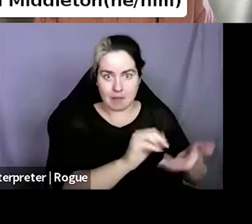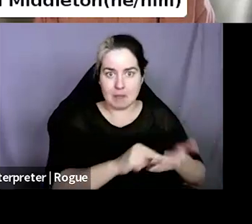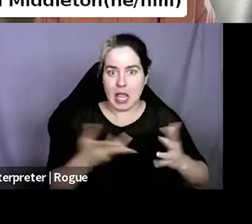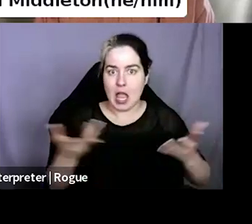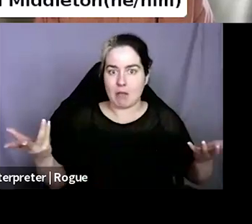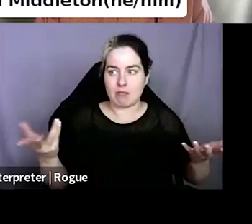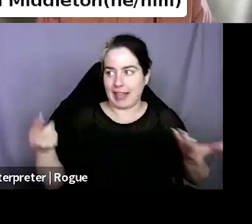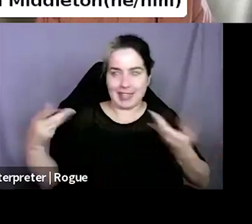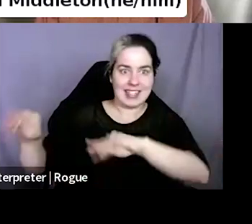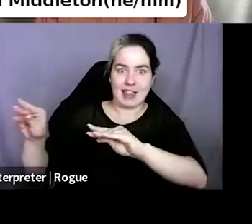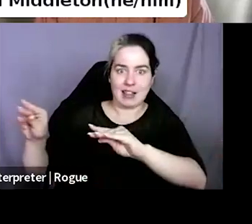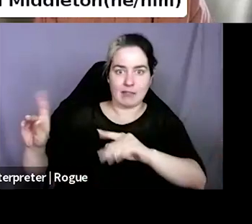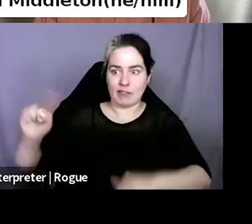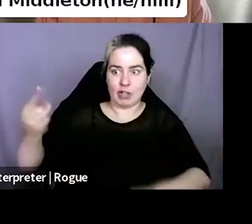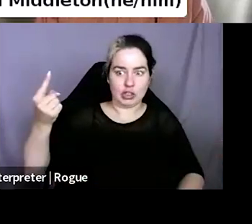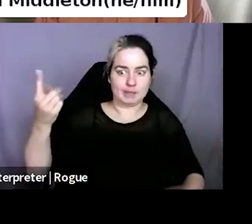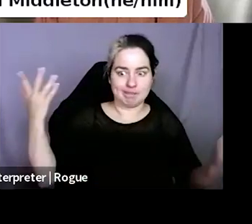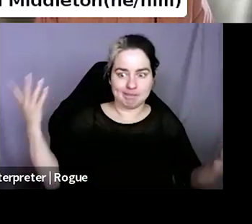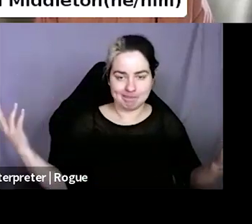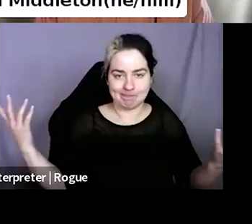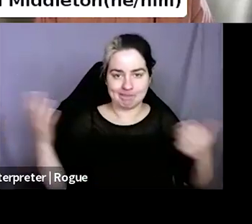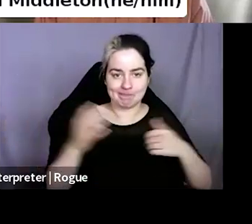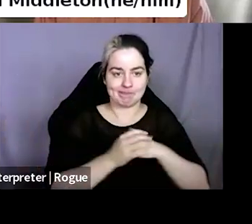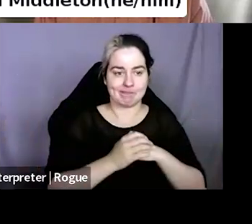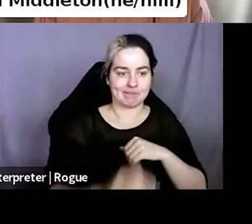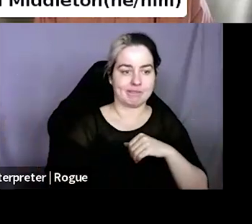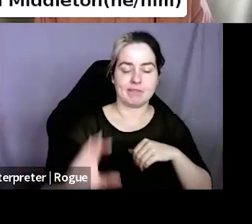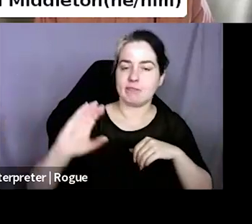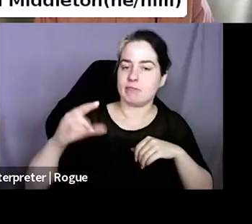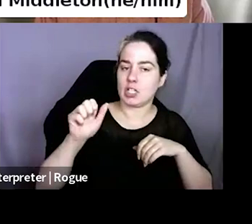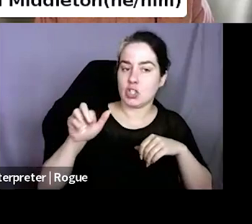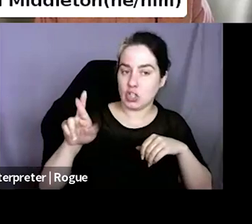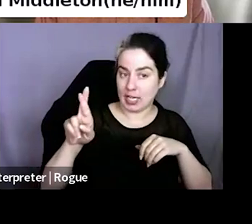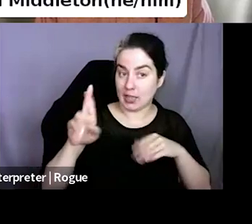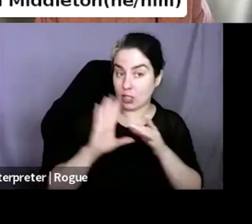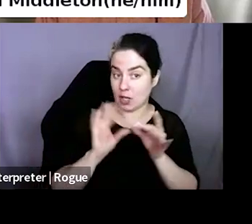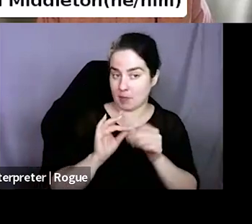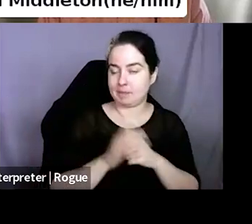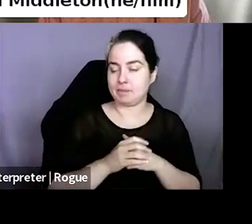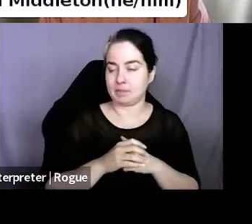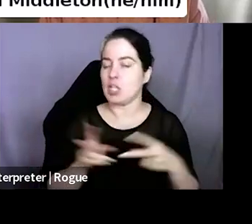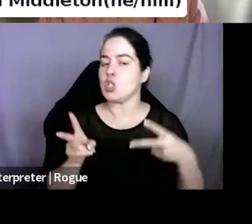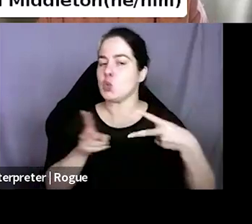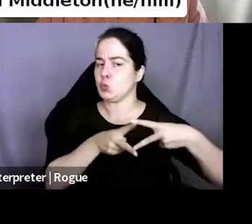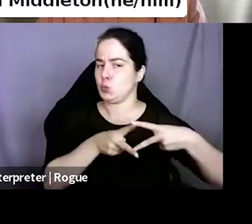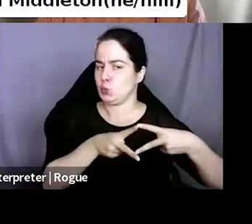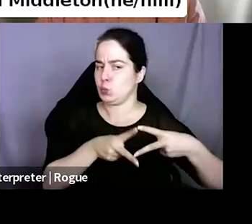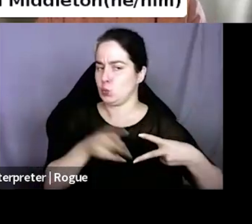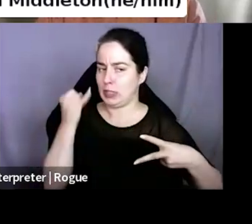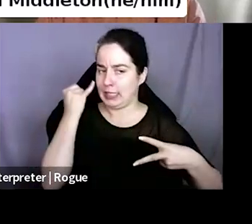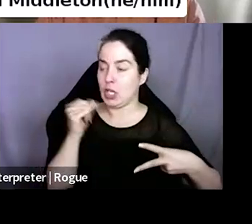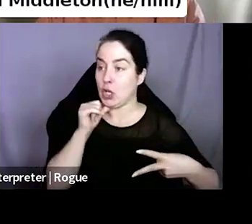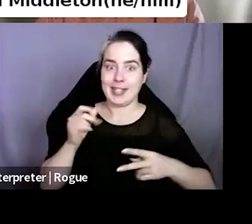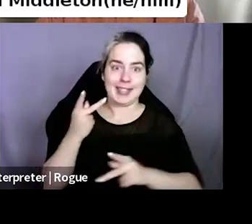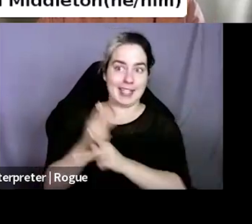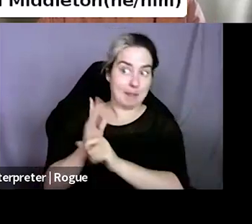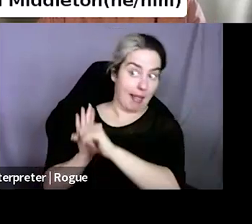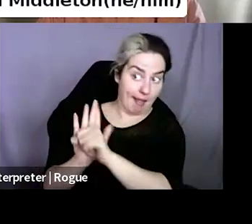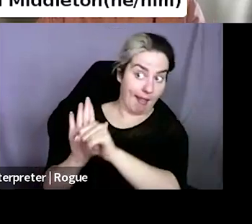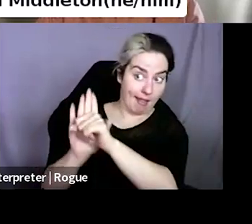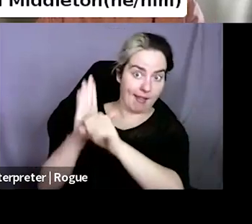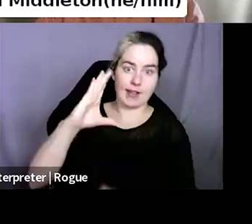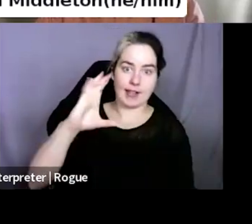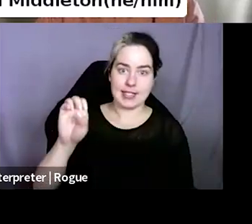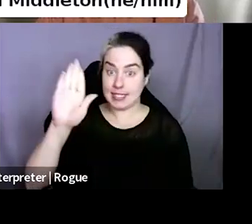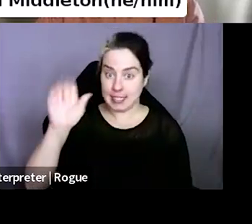Um, two comments, one, uh, not to keep pumping, uh, Siba, but they are building indie